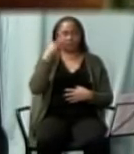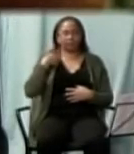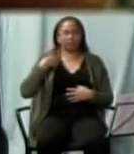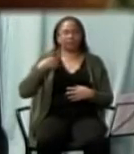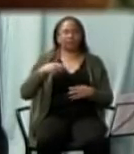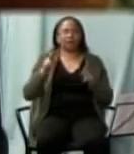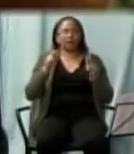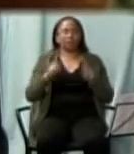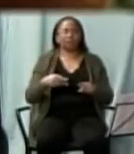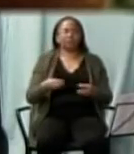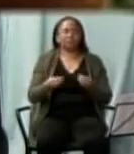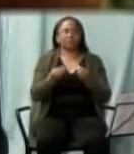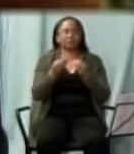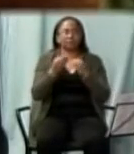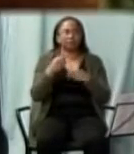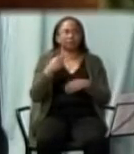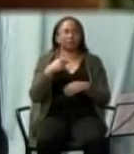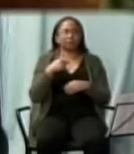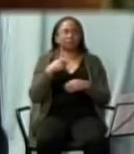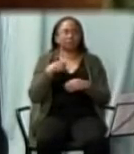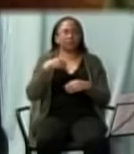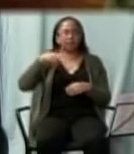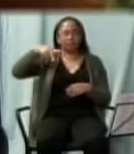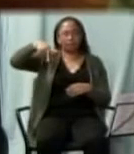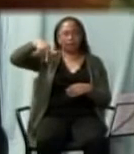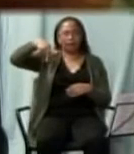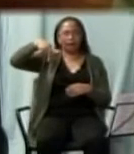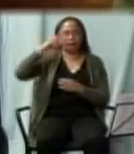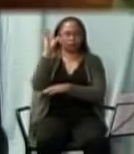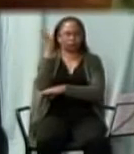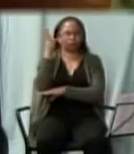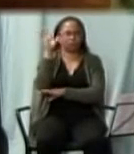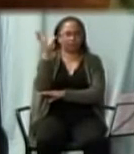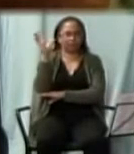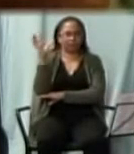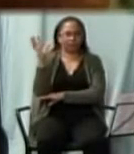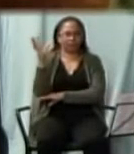parishioner down the islands and I planted them